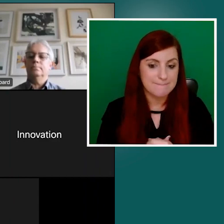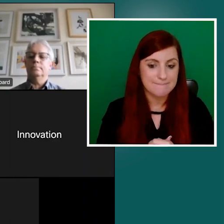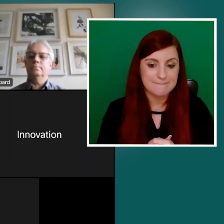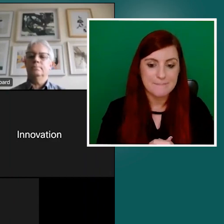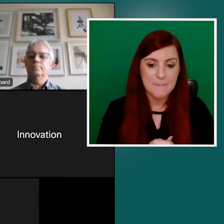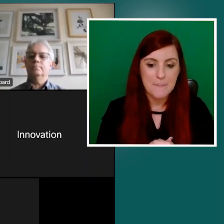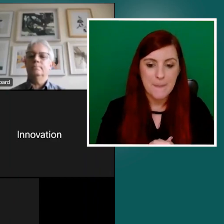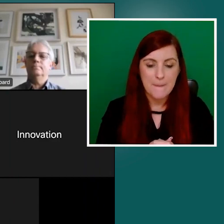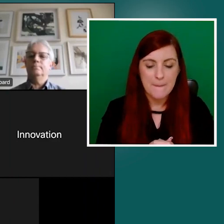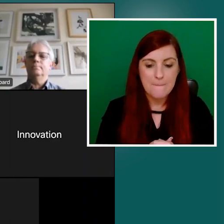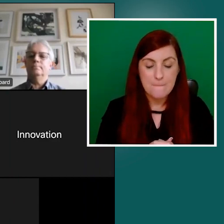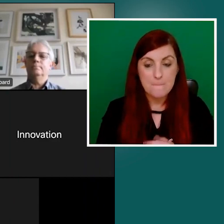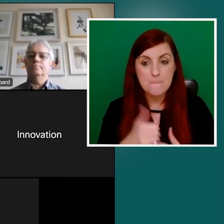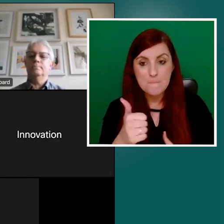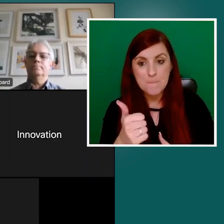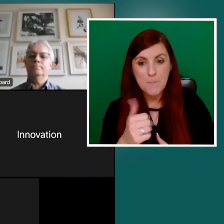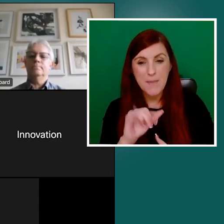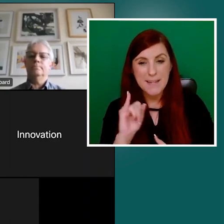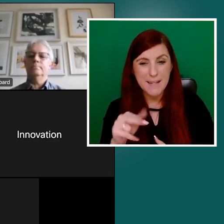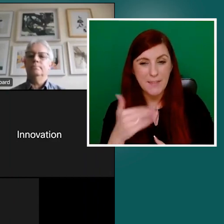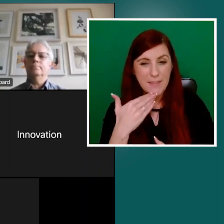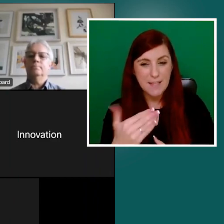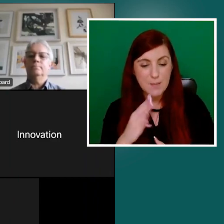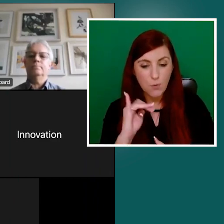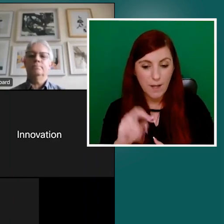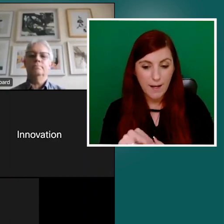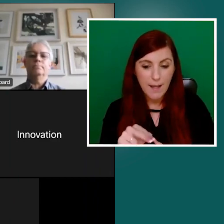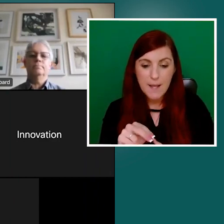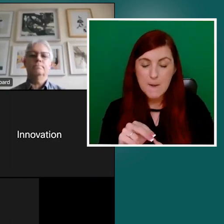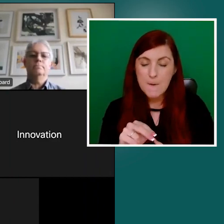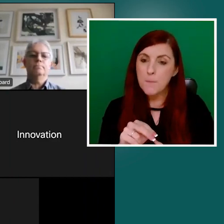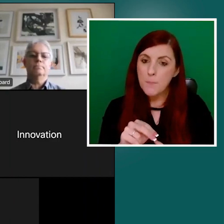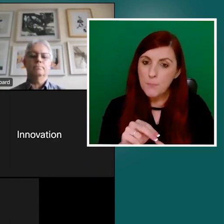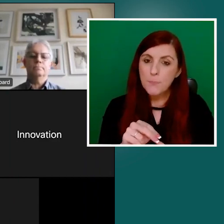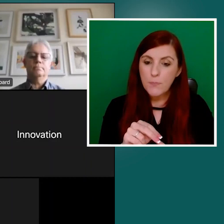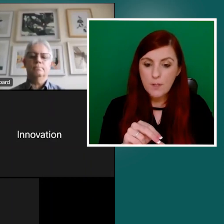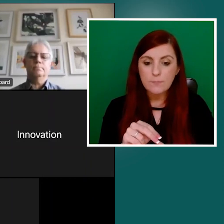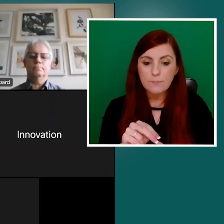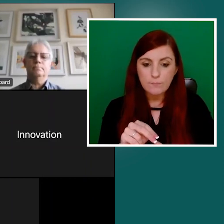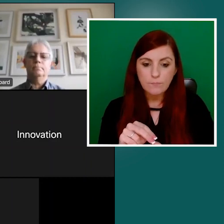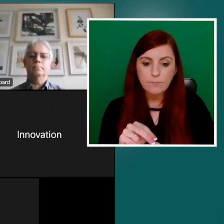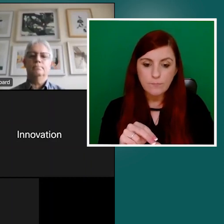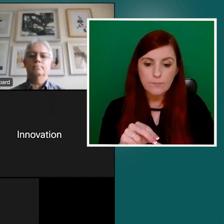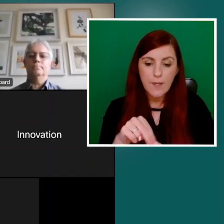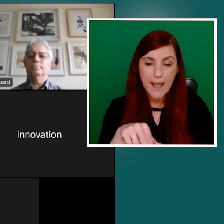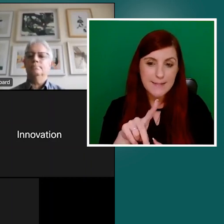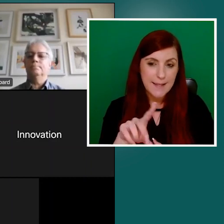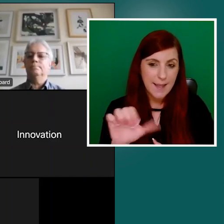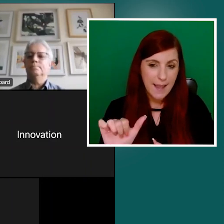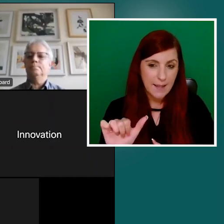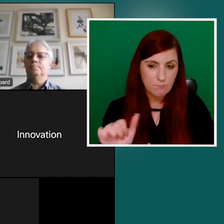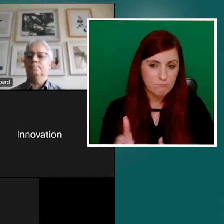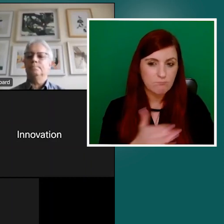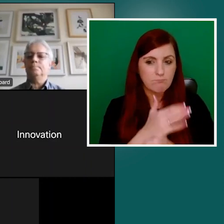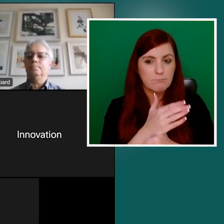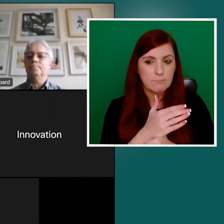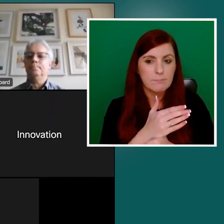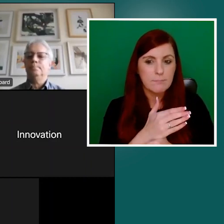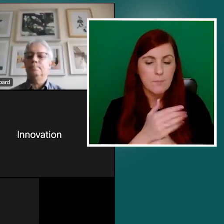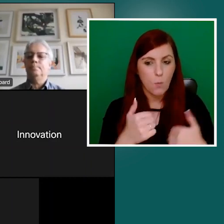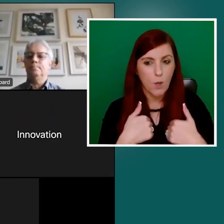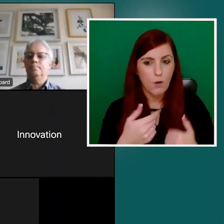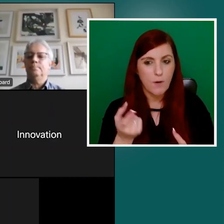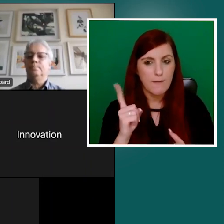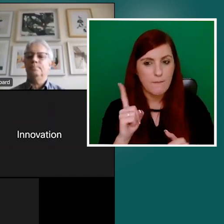indeed, um, I suppose the NDA first and foremost is a, is an advisory body to, to government. And, um, so a bit like